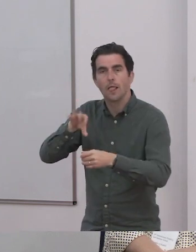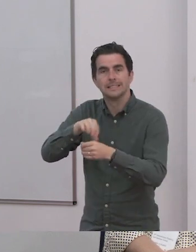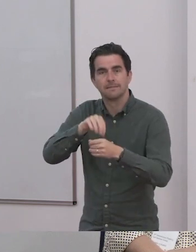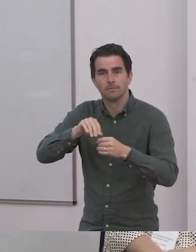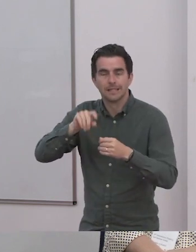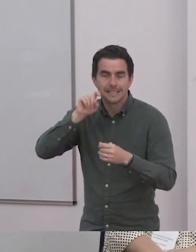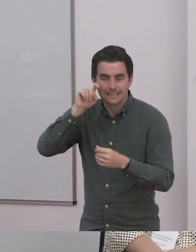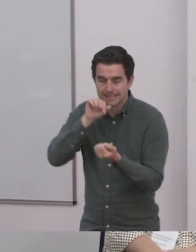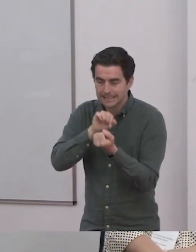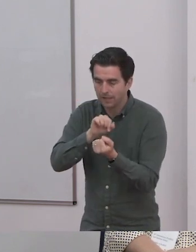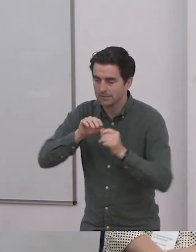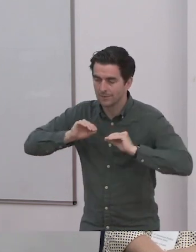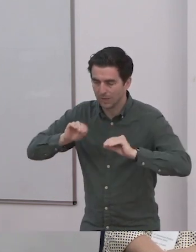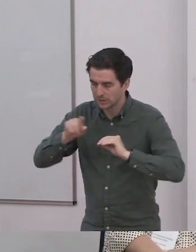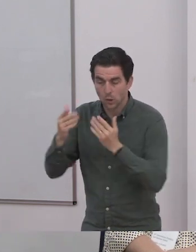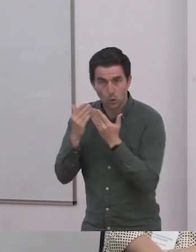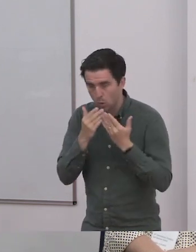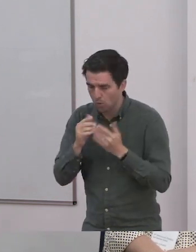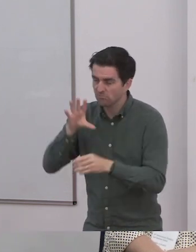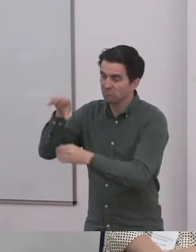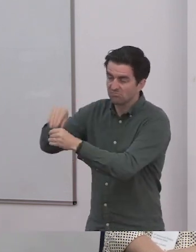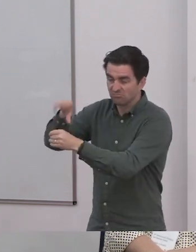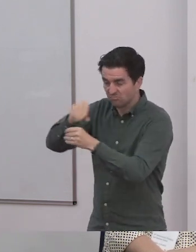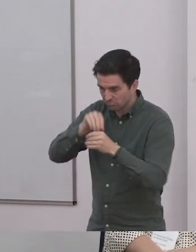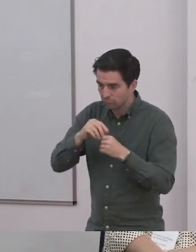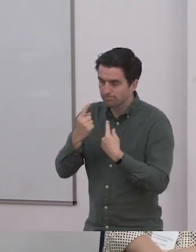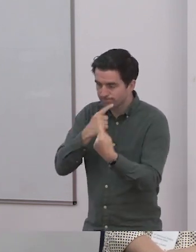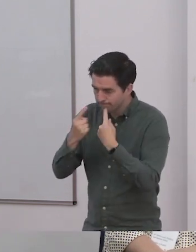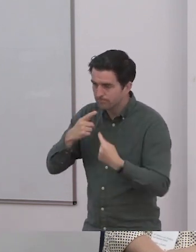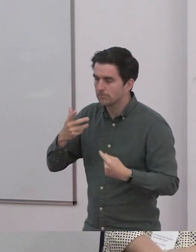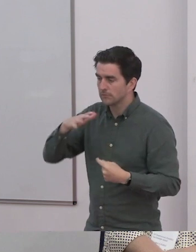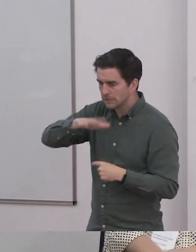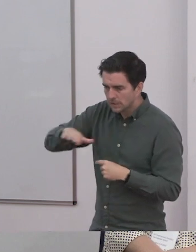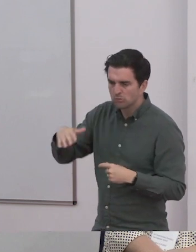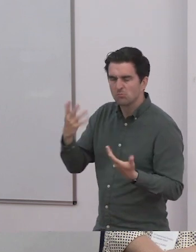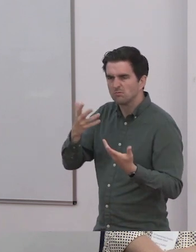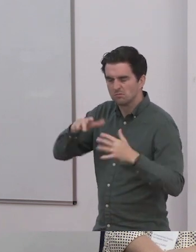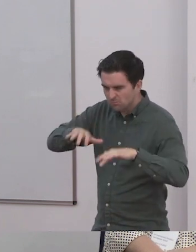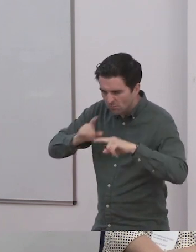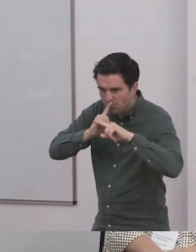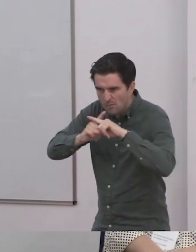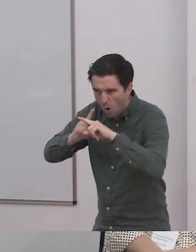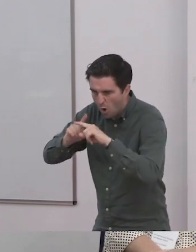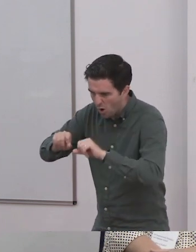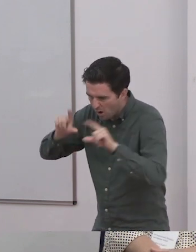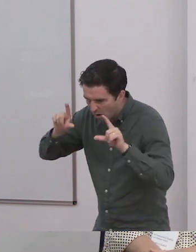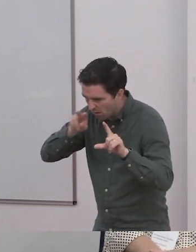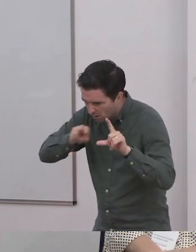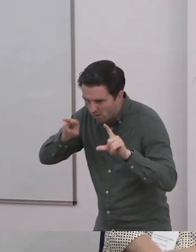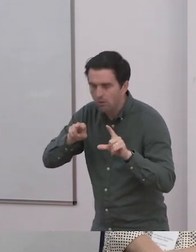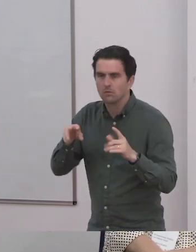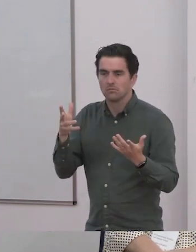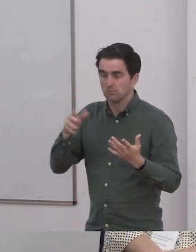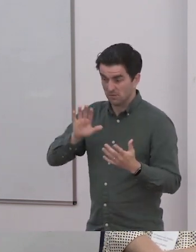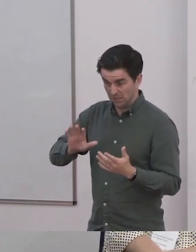unfettered access to the wealth of educational resources on the internet, you need to be willing to have those conversations. That's the reality